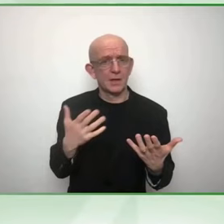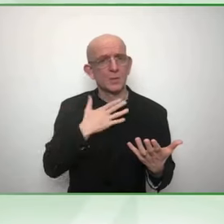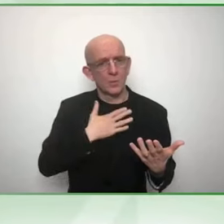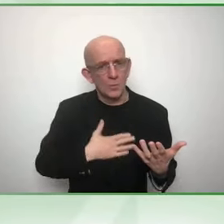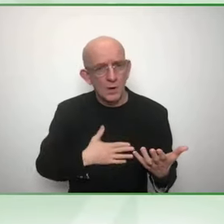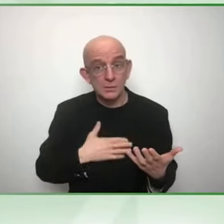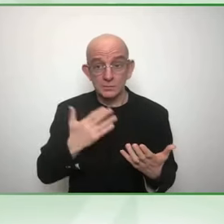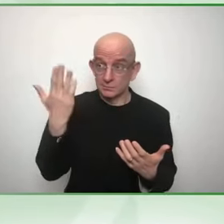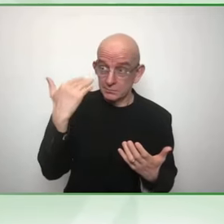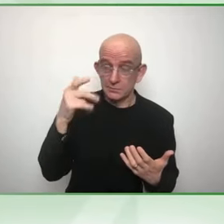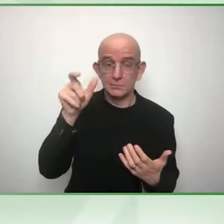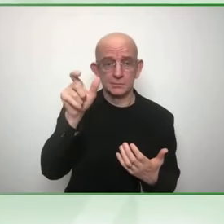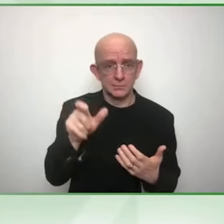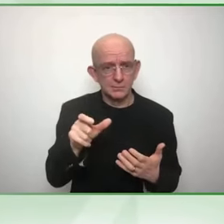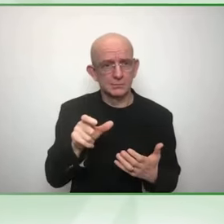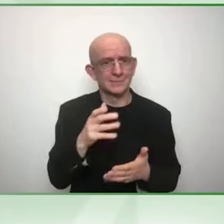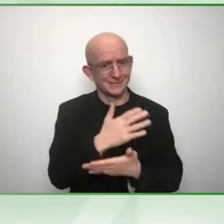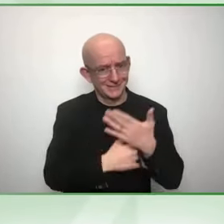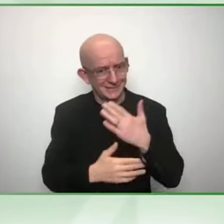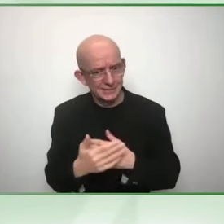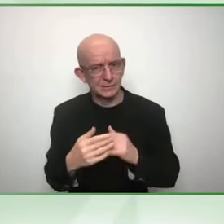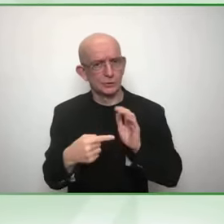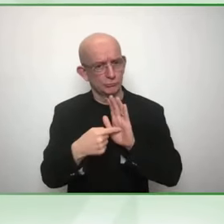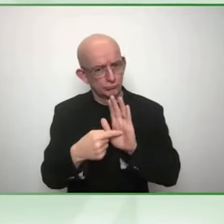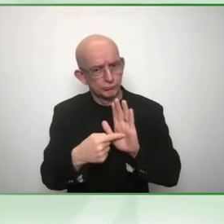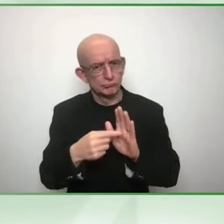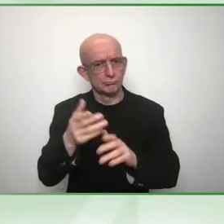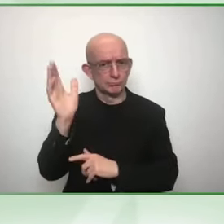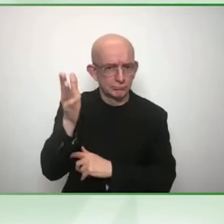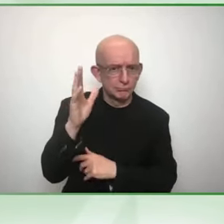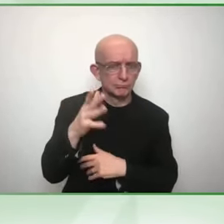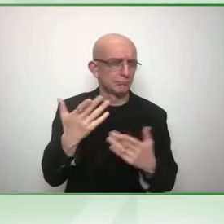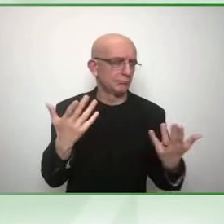stand on the shoulders of them, but often it was in a special session.